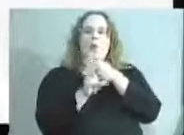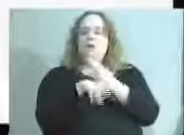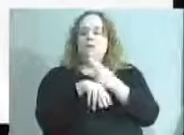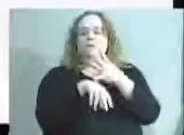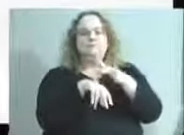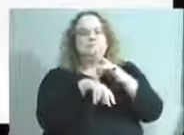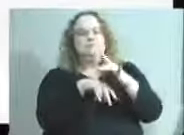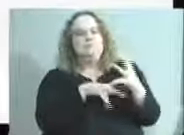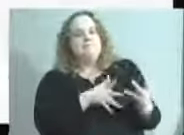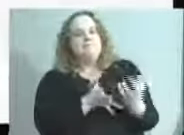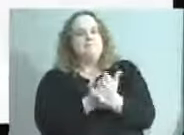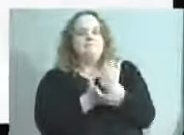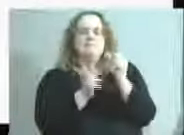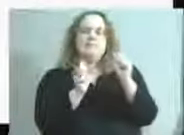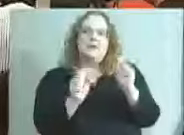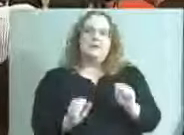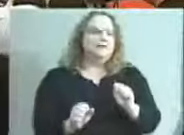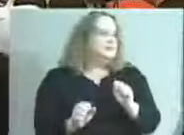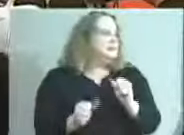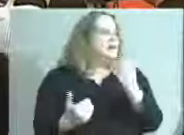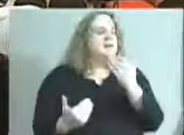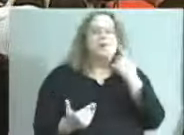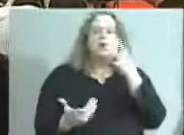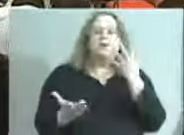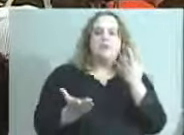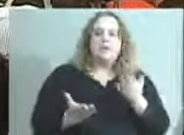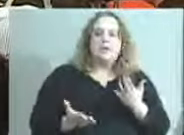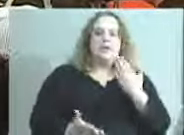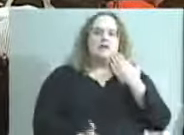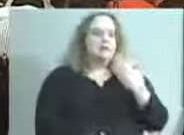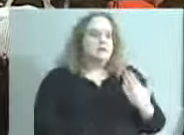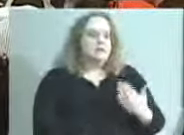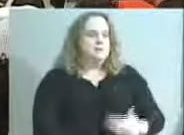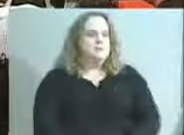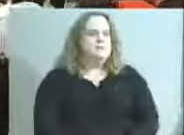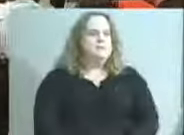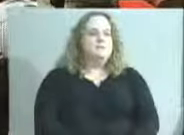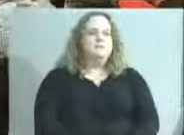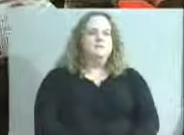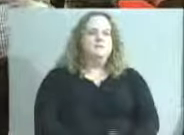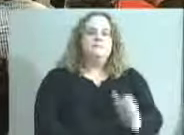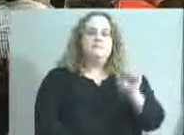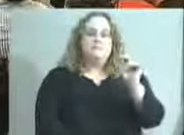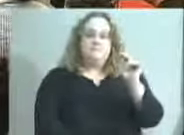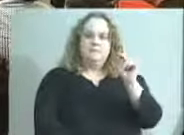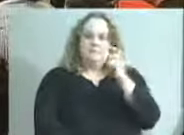going to get better. That's exactly right. Thank you all for your service. Good. Thank you very much. you. All right.